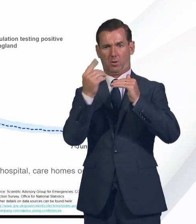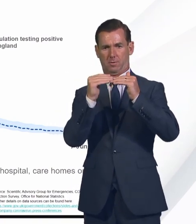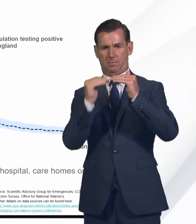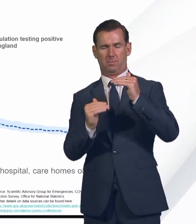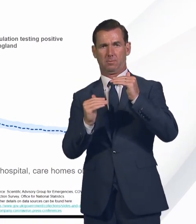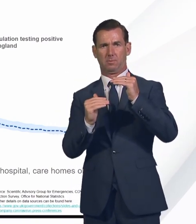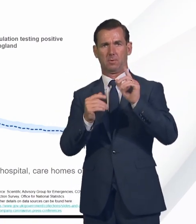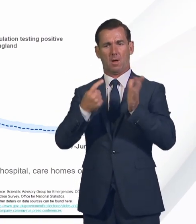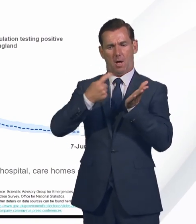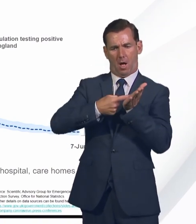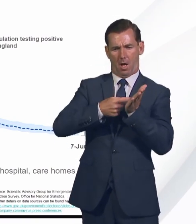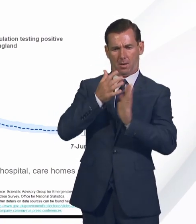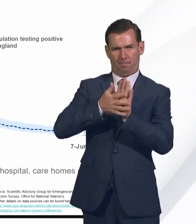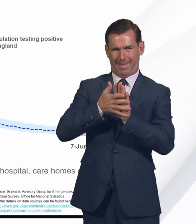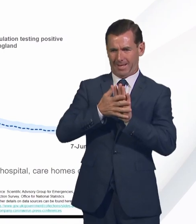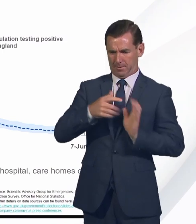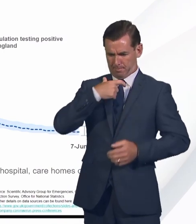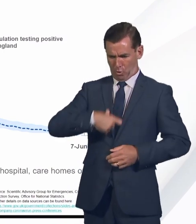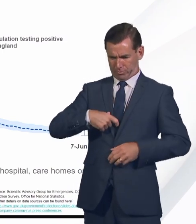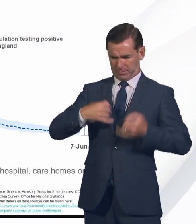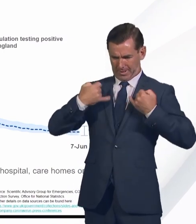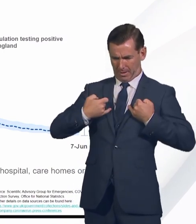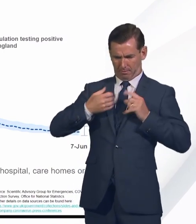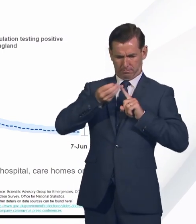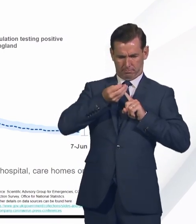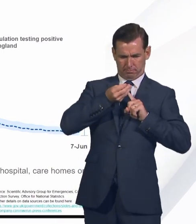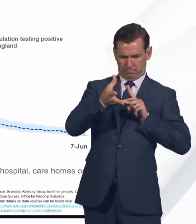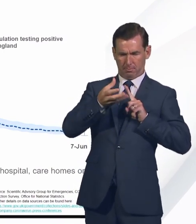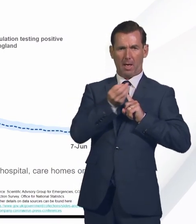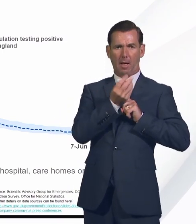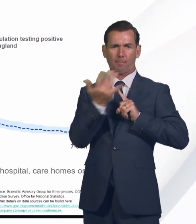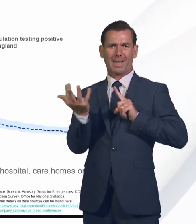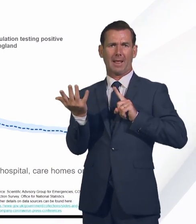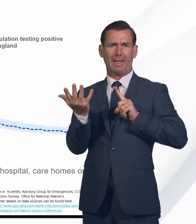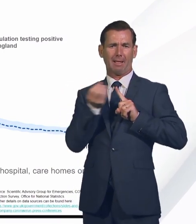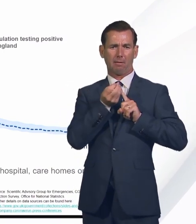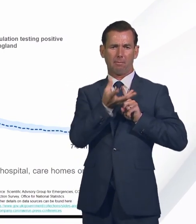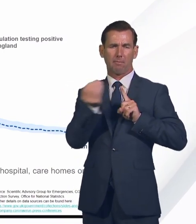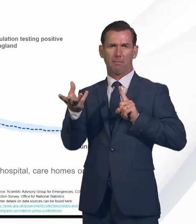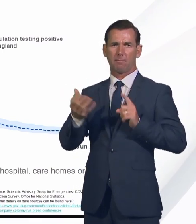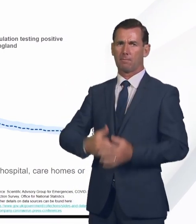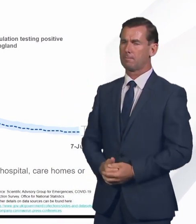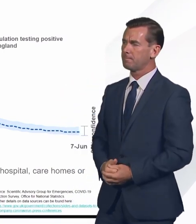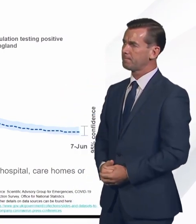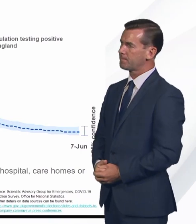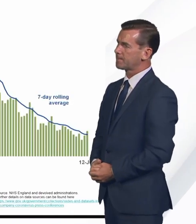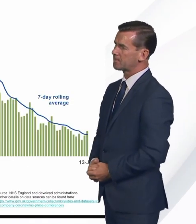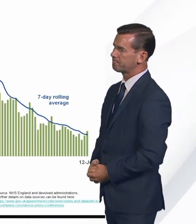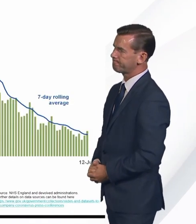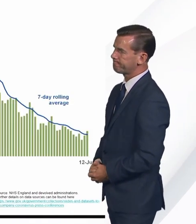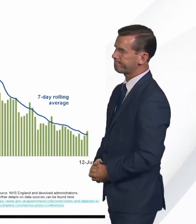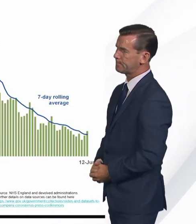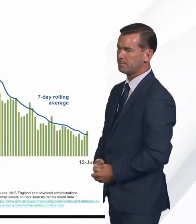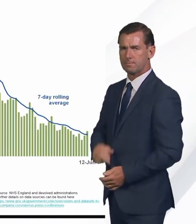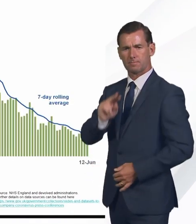additional people infected by each infected person. The second slide shows the